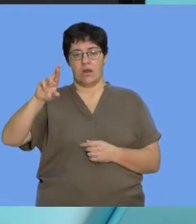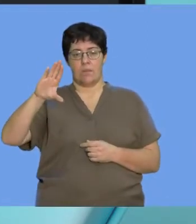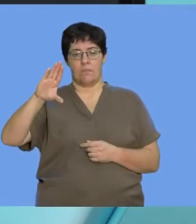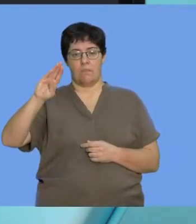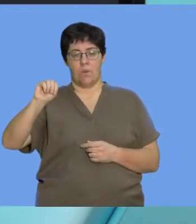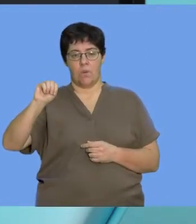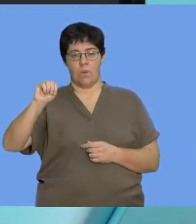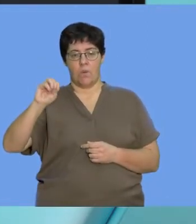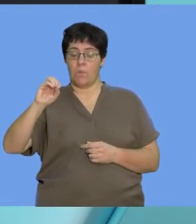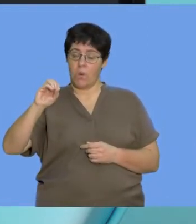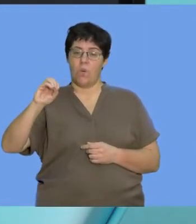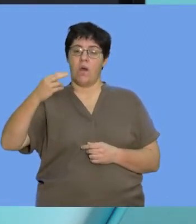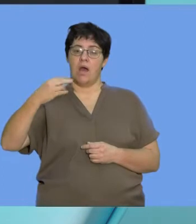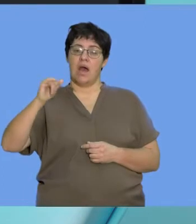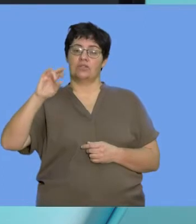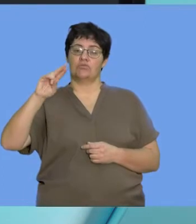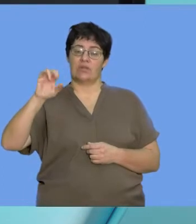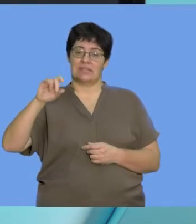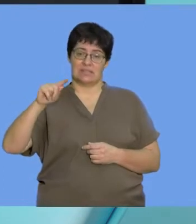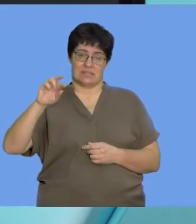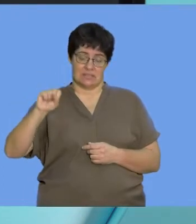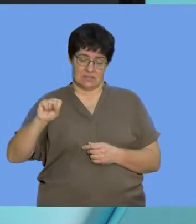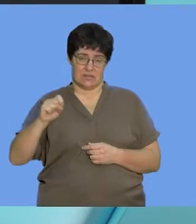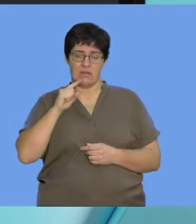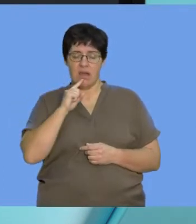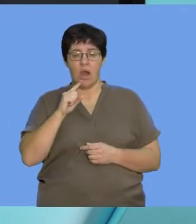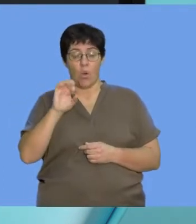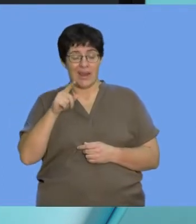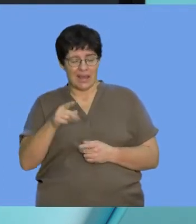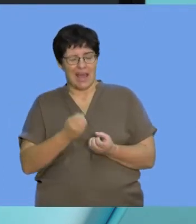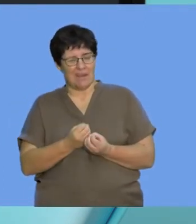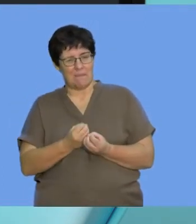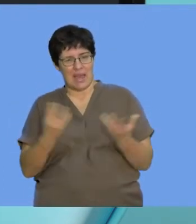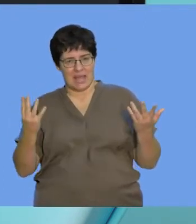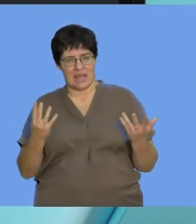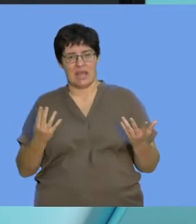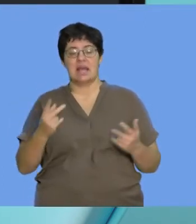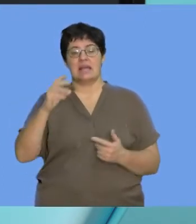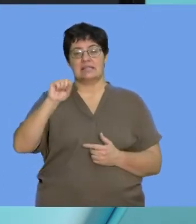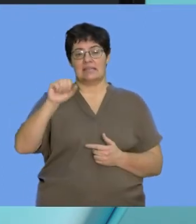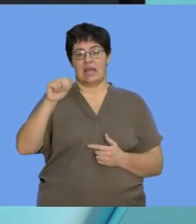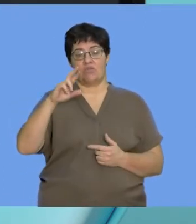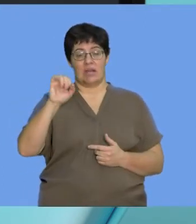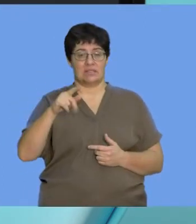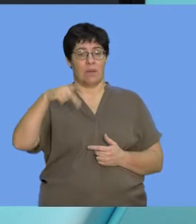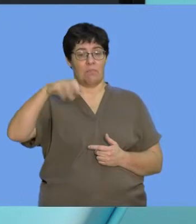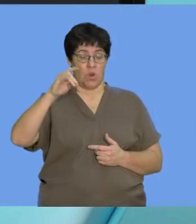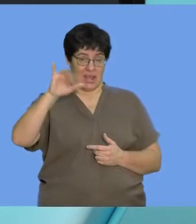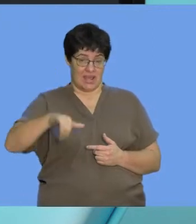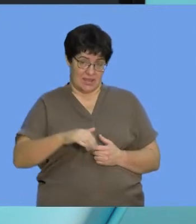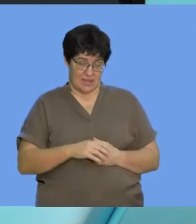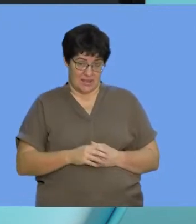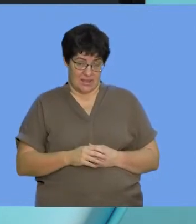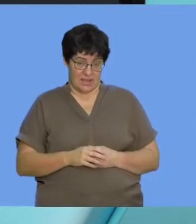polysaccharides. And so, these are organic compounds that are made up of many saccharides. Now, we're looking at a